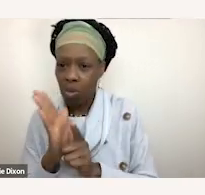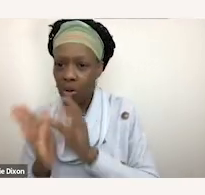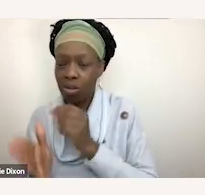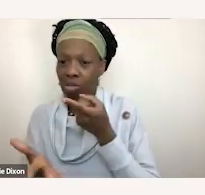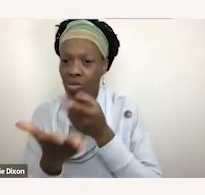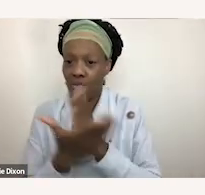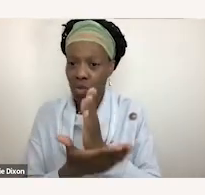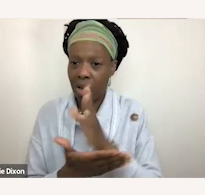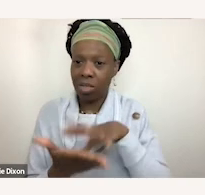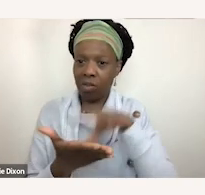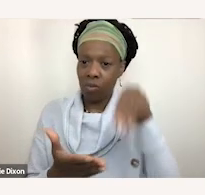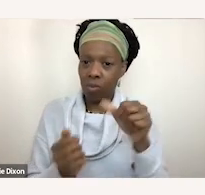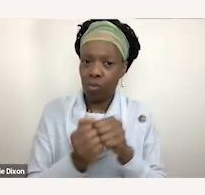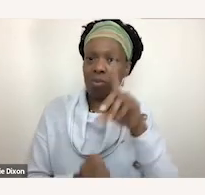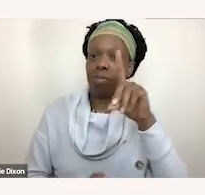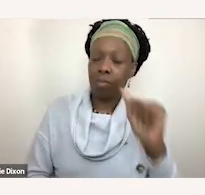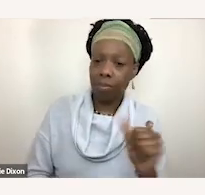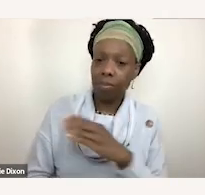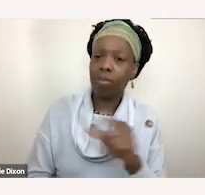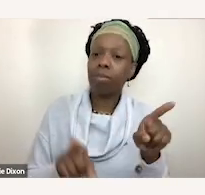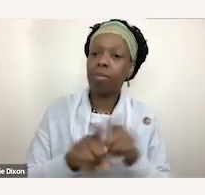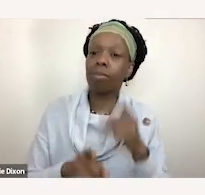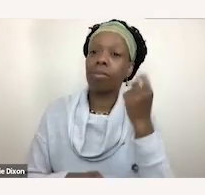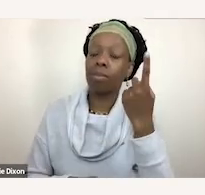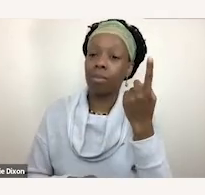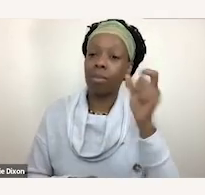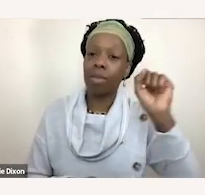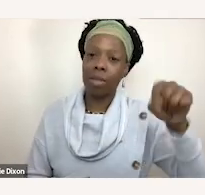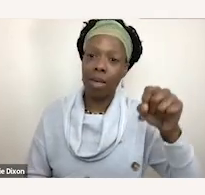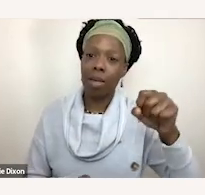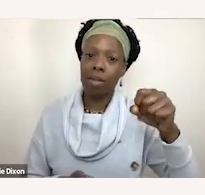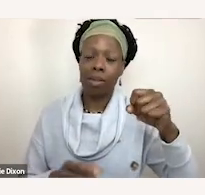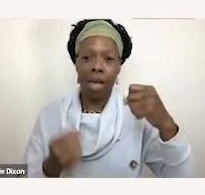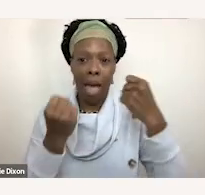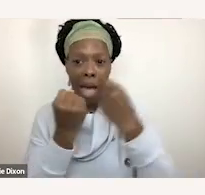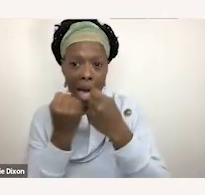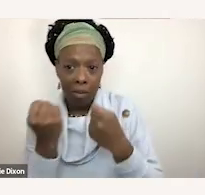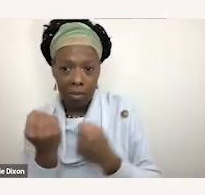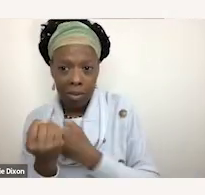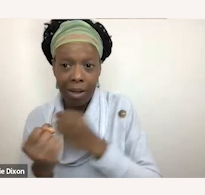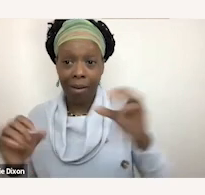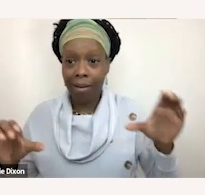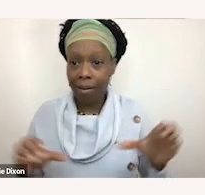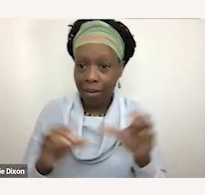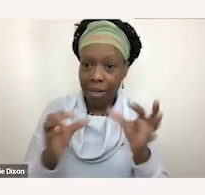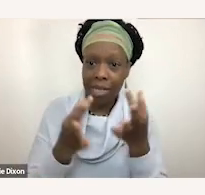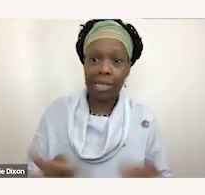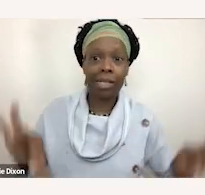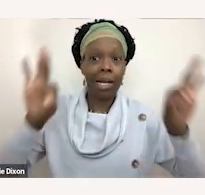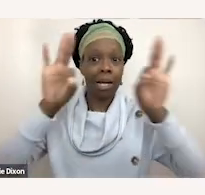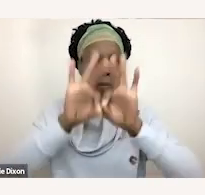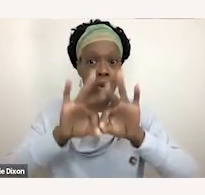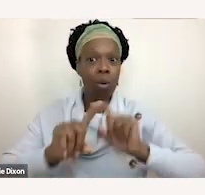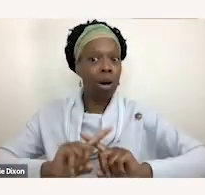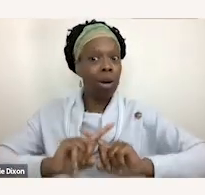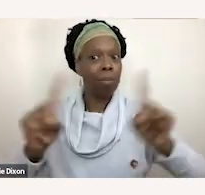disabilities um and understanding that like yes advocacy and activism are so important but in this you know